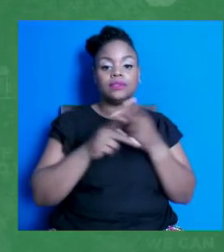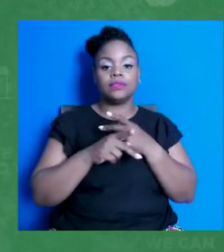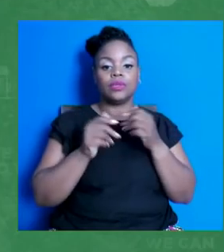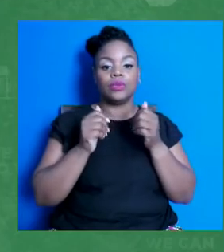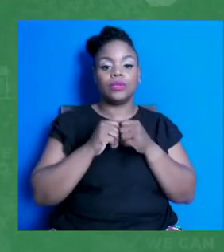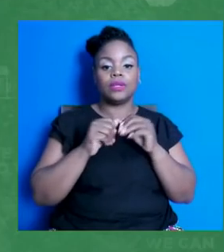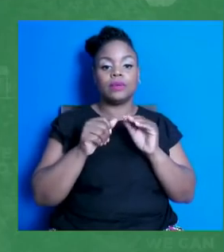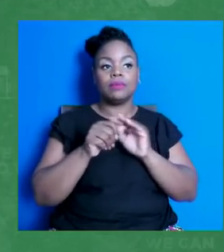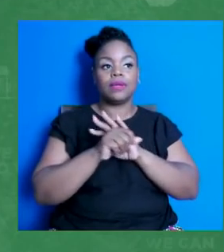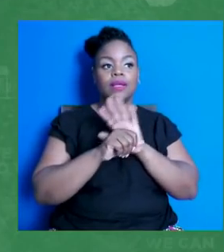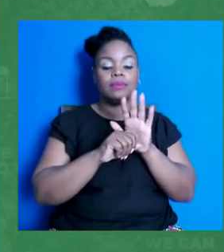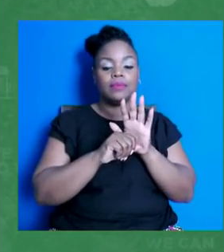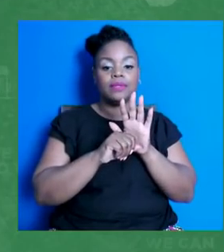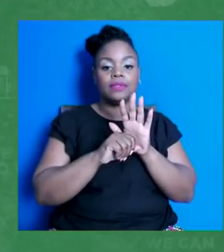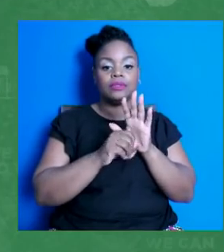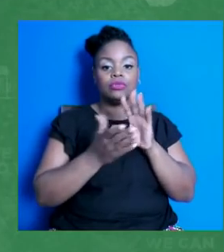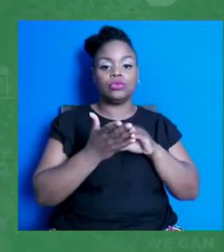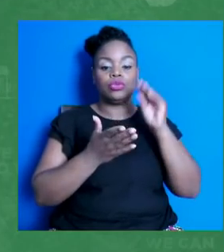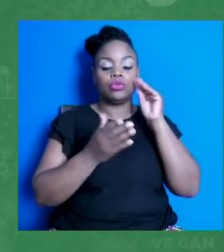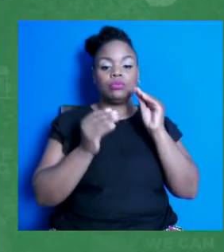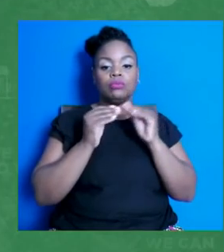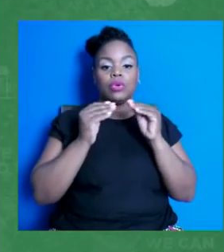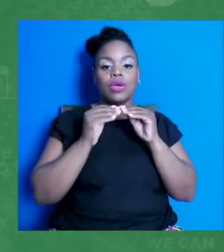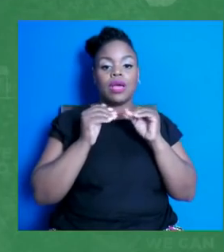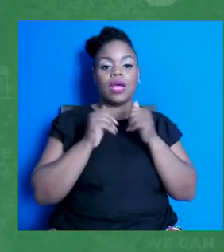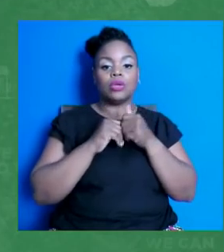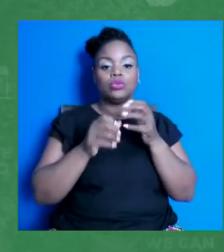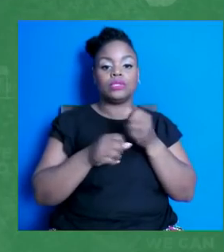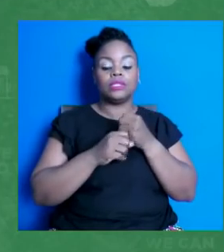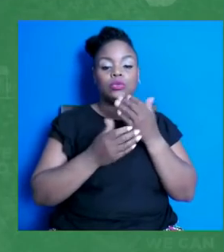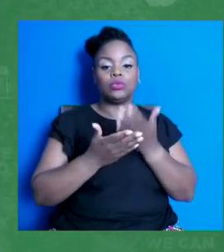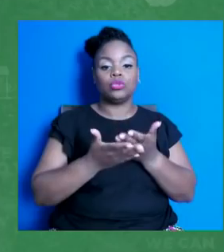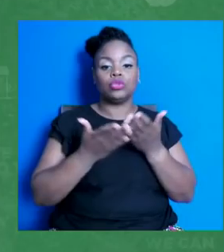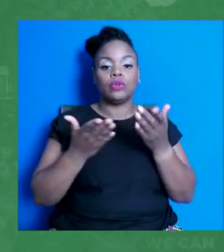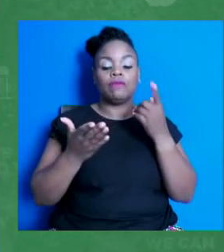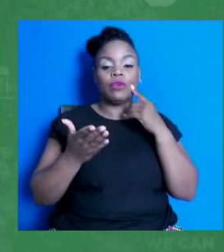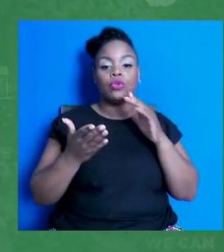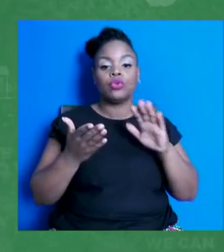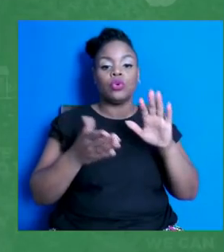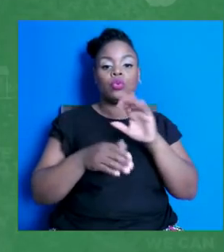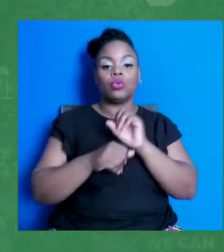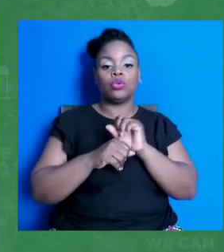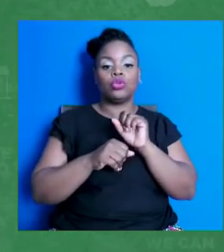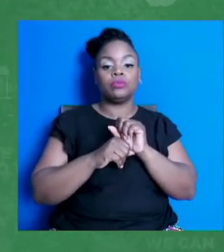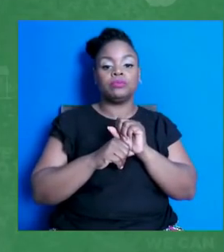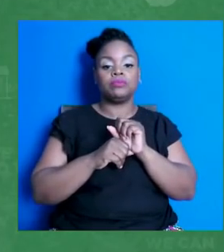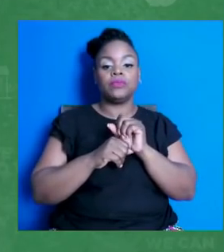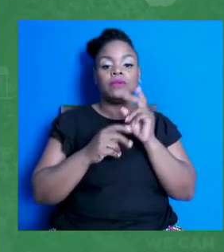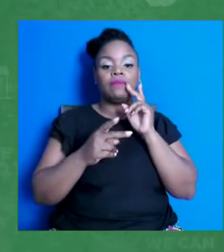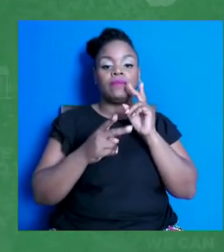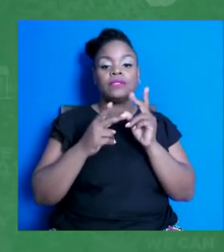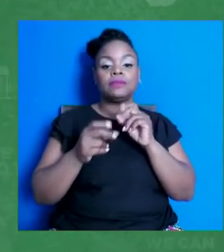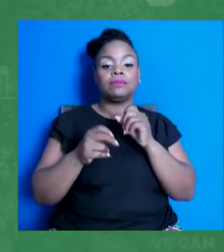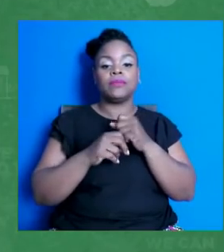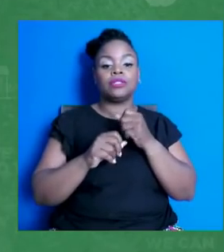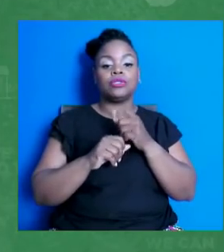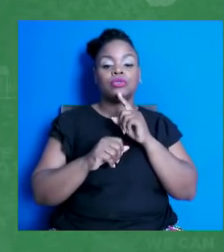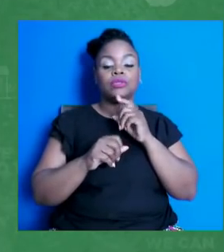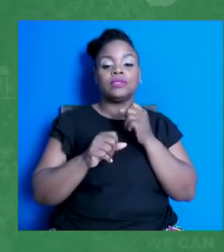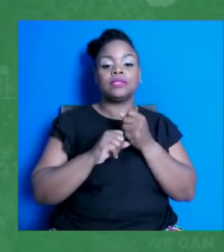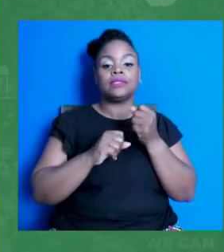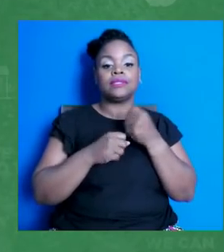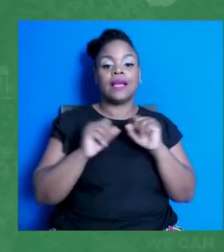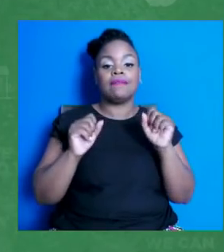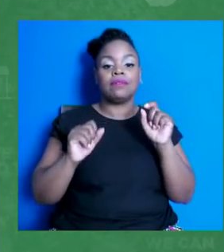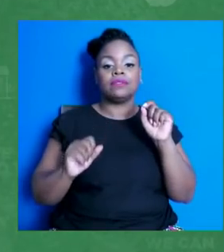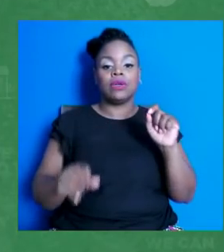get resources for the work, please visit made to save.org. Now I'll kick it over to Ariel to tell us why